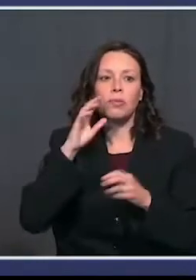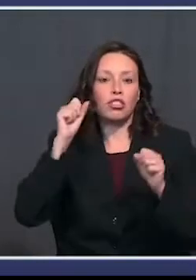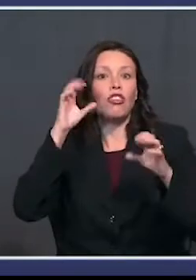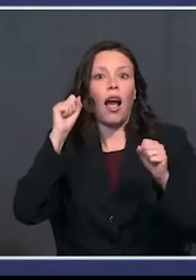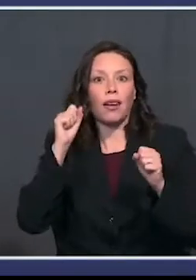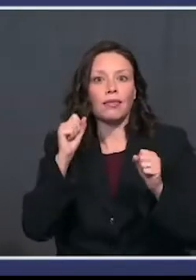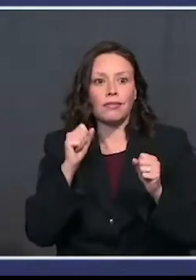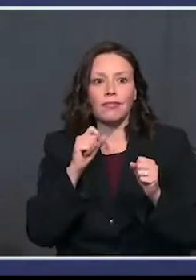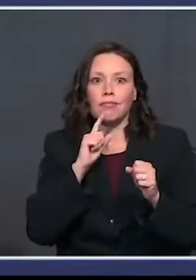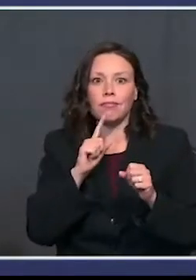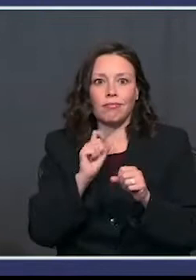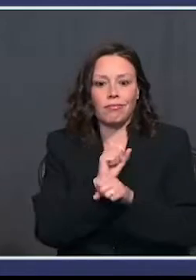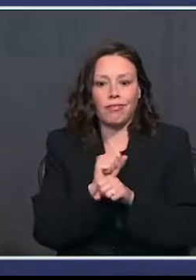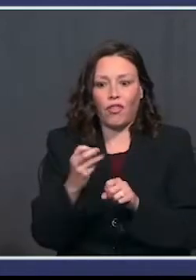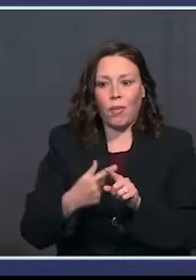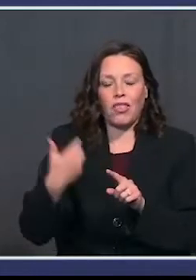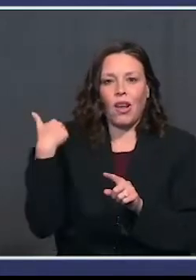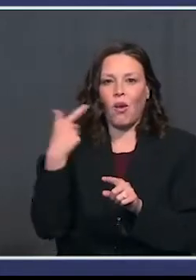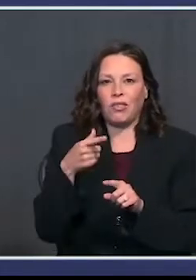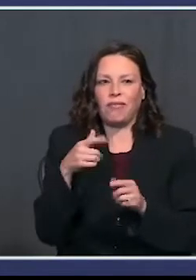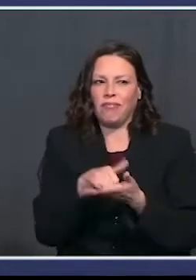possible just a few months ago.